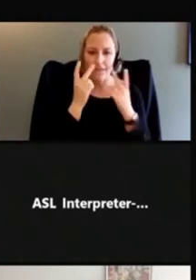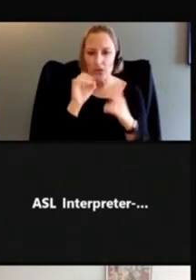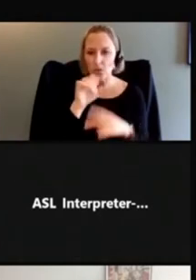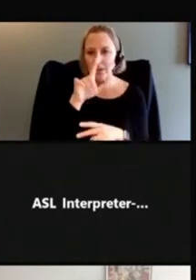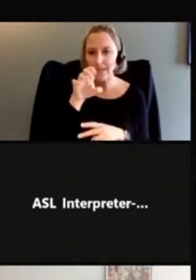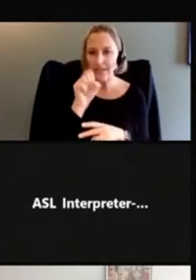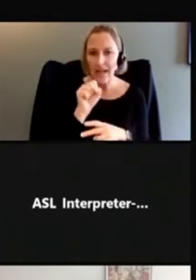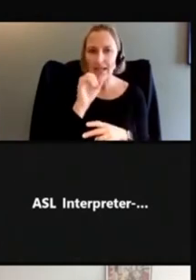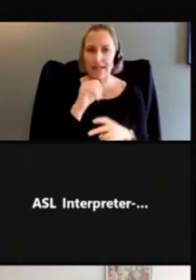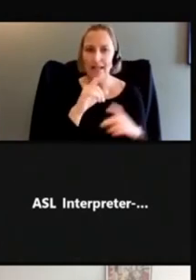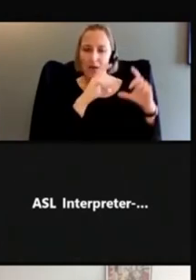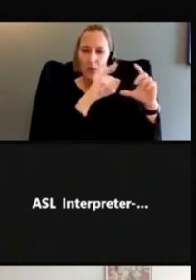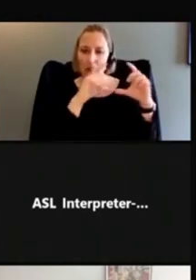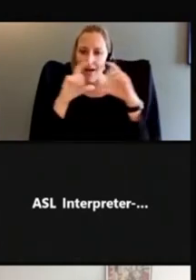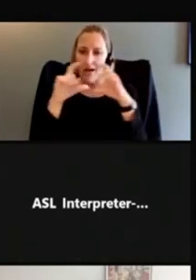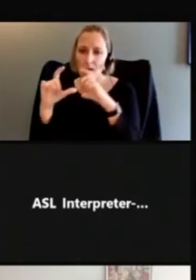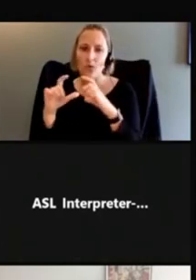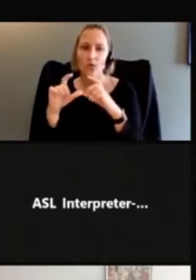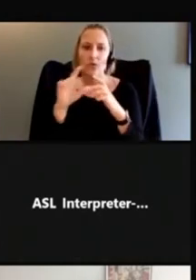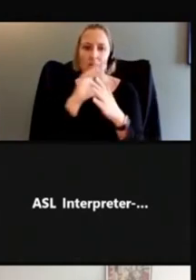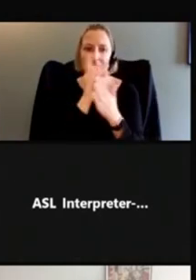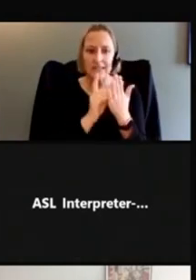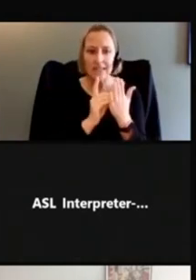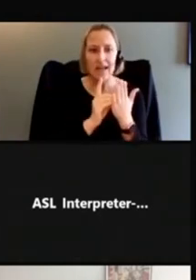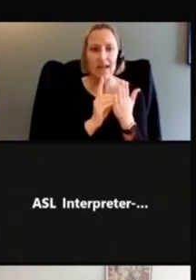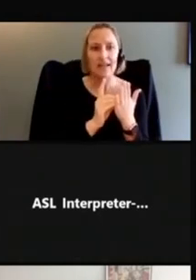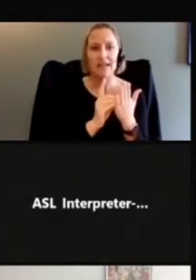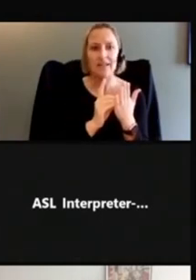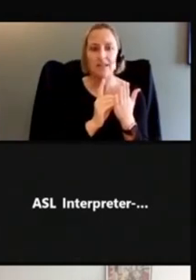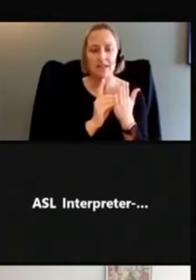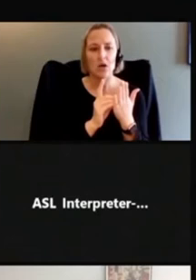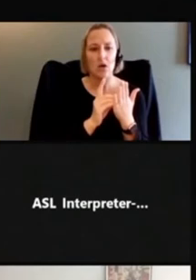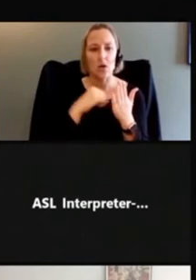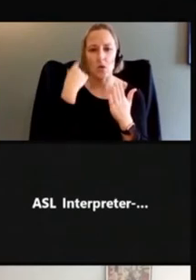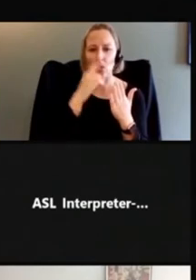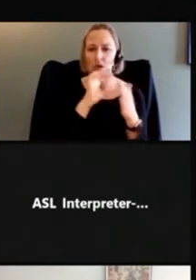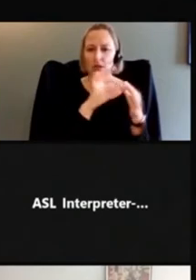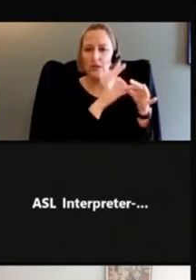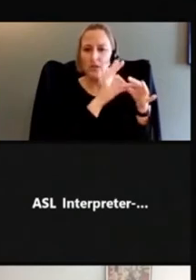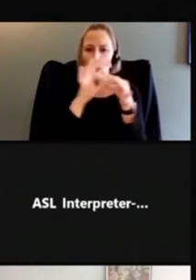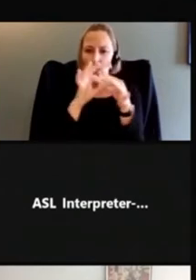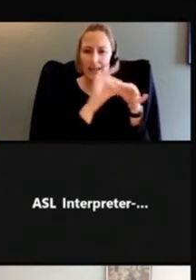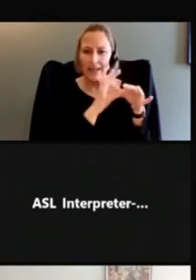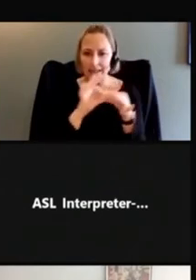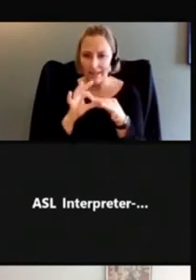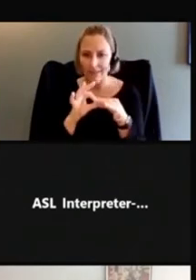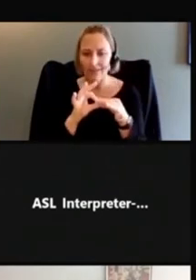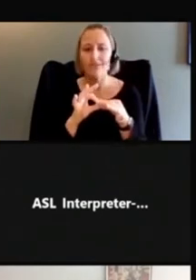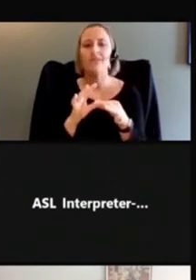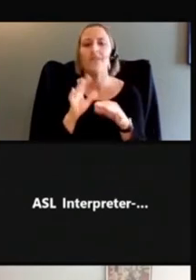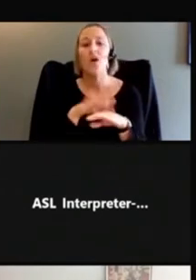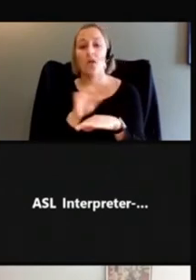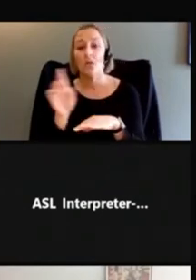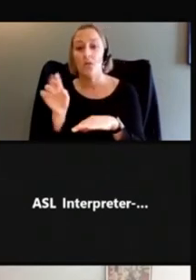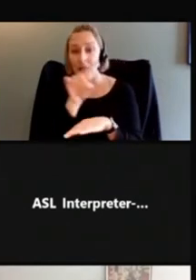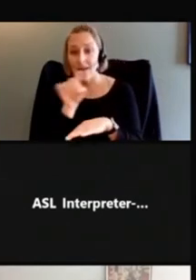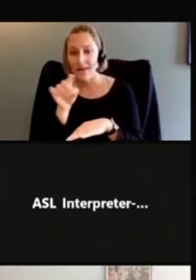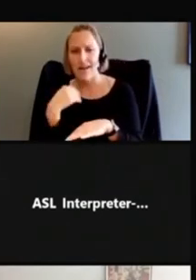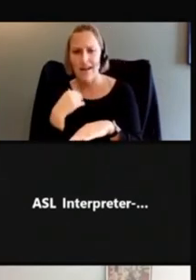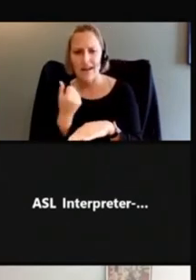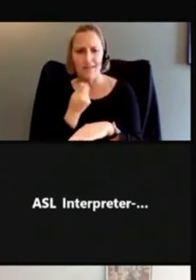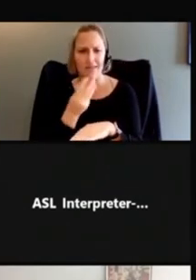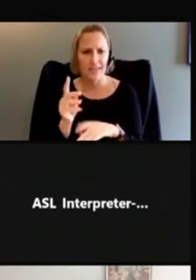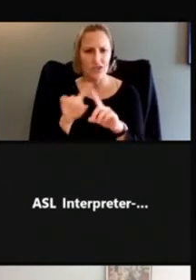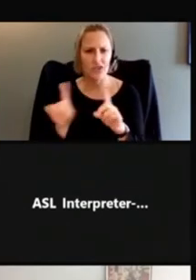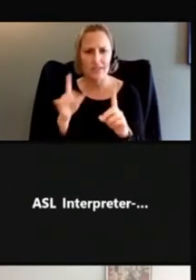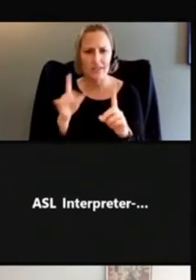design. So it doesn't look as abruptly different, and it looks cohesive. And on the right, we do have, you know, different